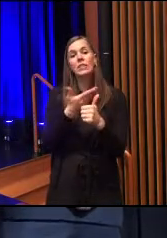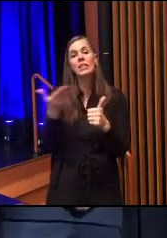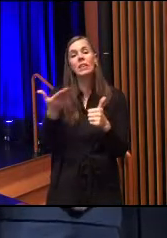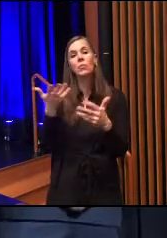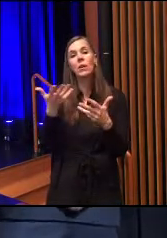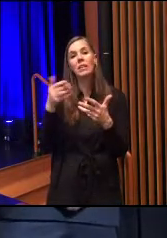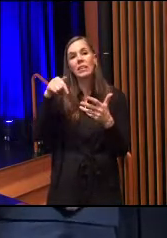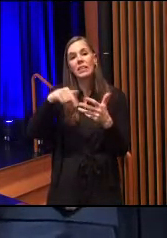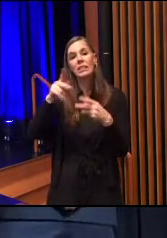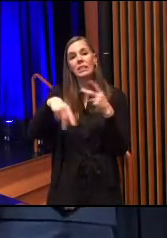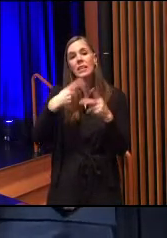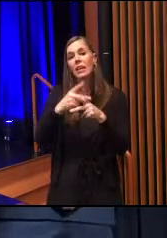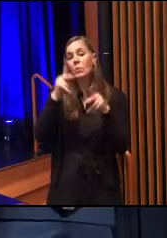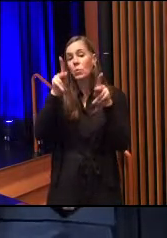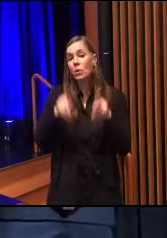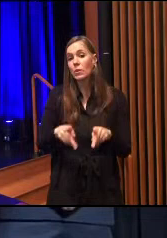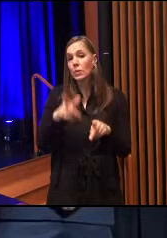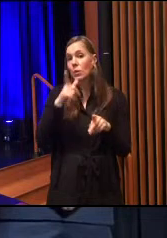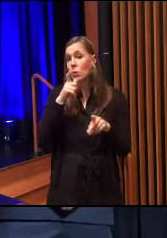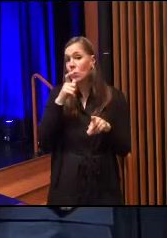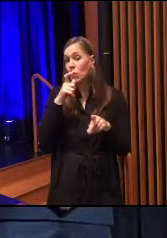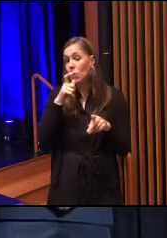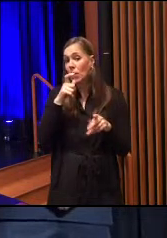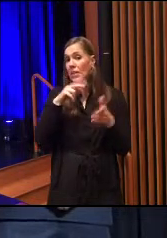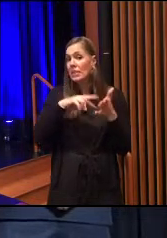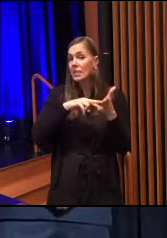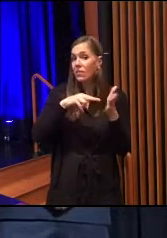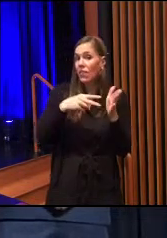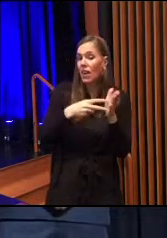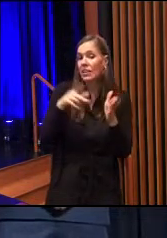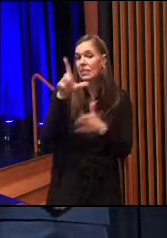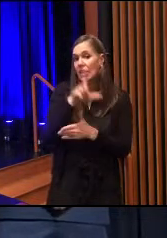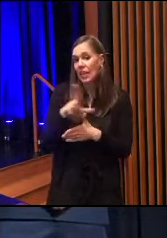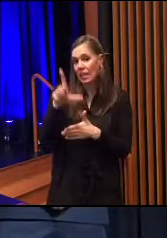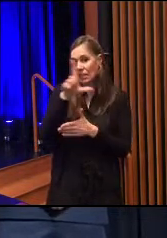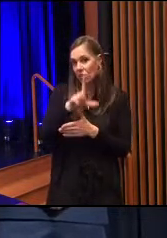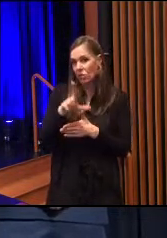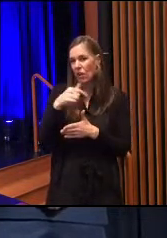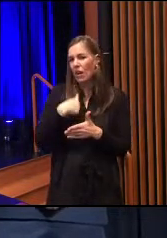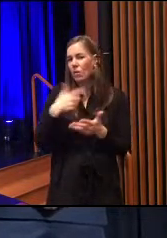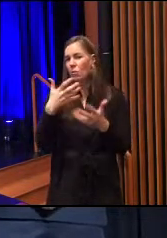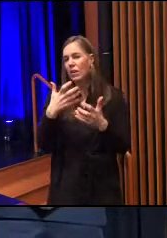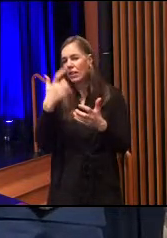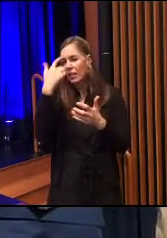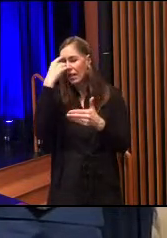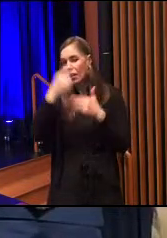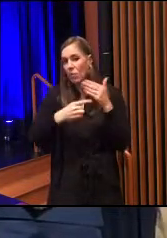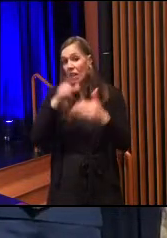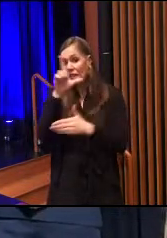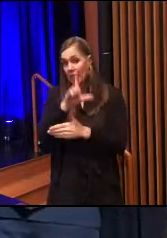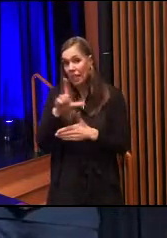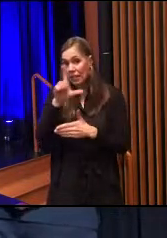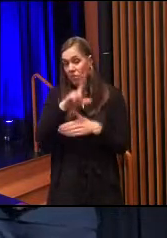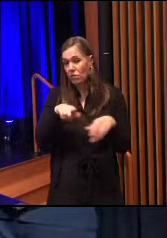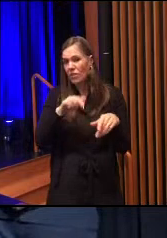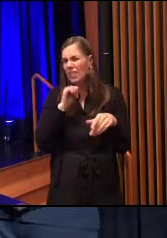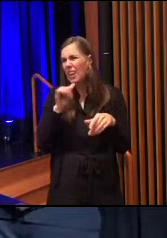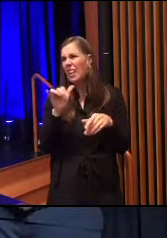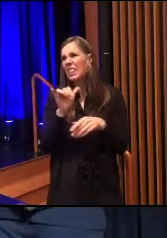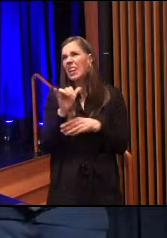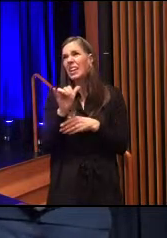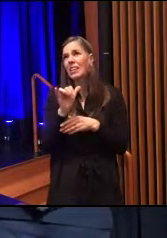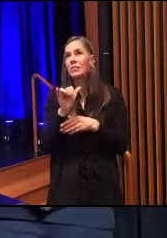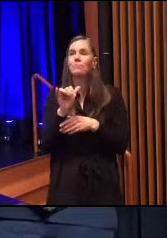that this is the kind of person who defines Lancaster. And I want us to think of Lancaster not as a series of